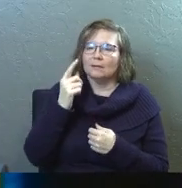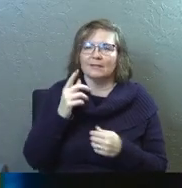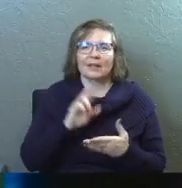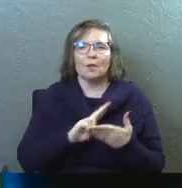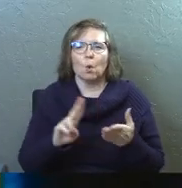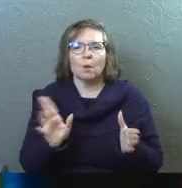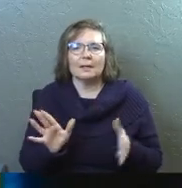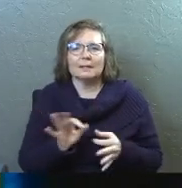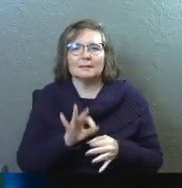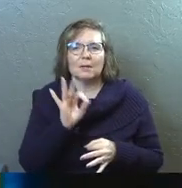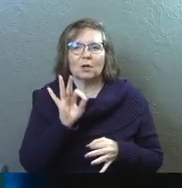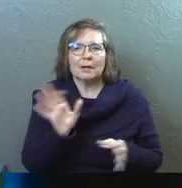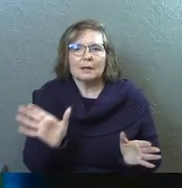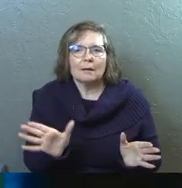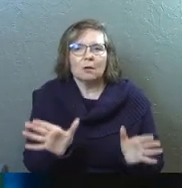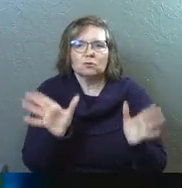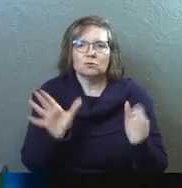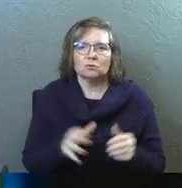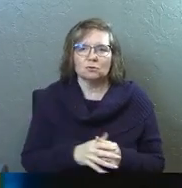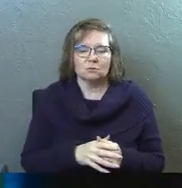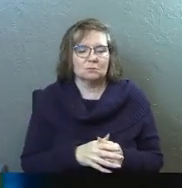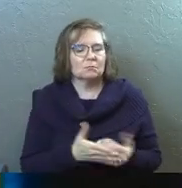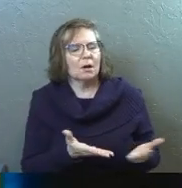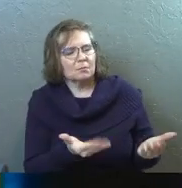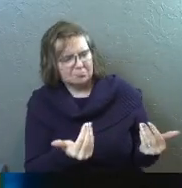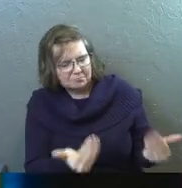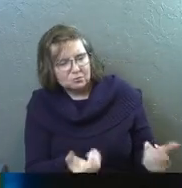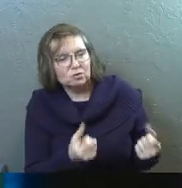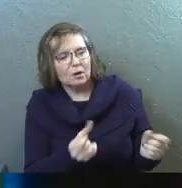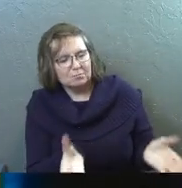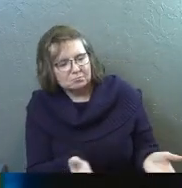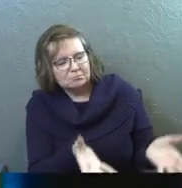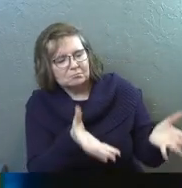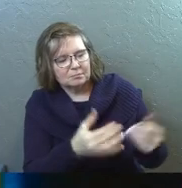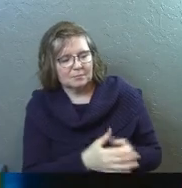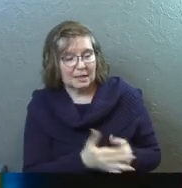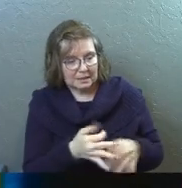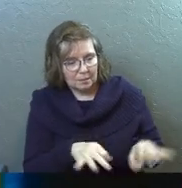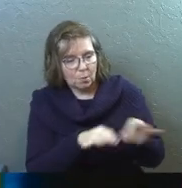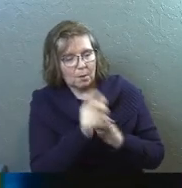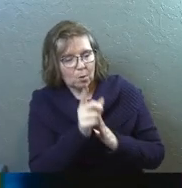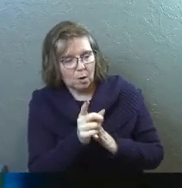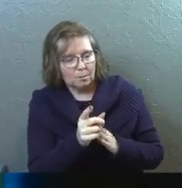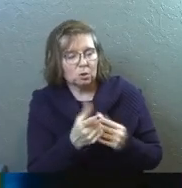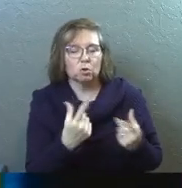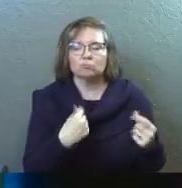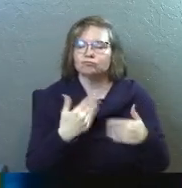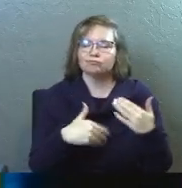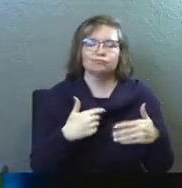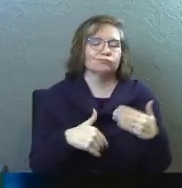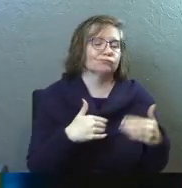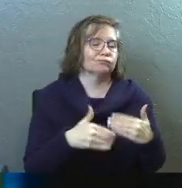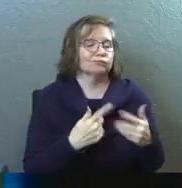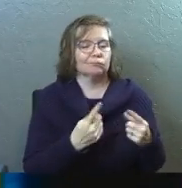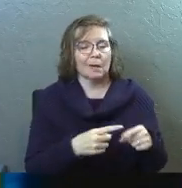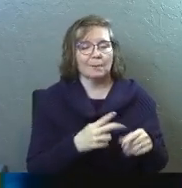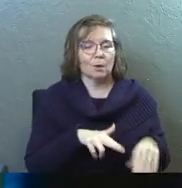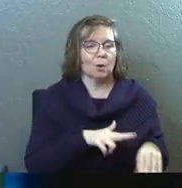that Holy Spirit nudge. This is that moment where it's like, hey, step into this. This is an important moment. You're going about your day. Things are